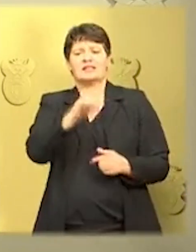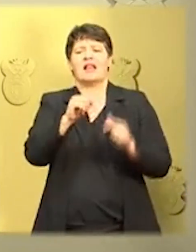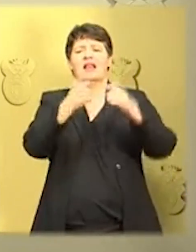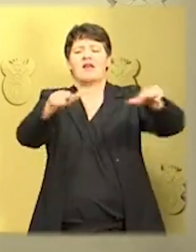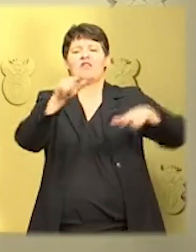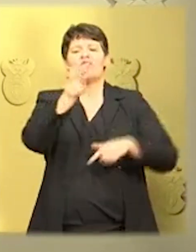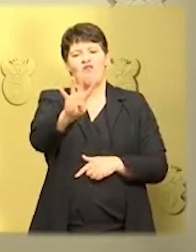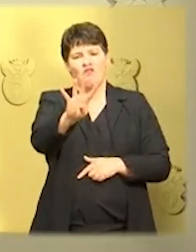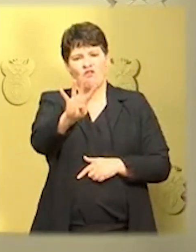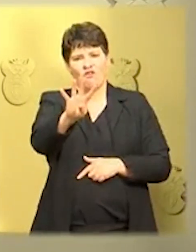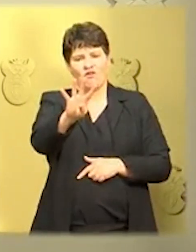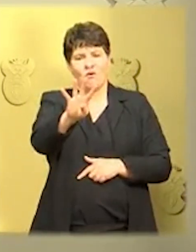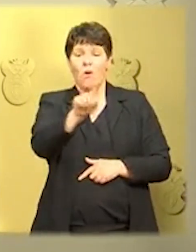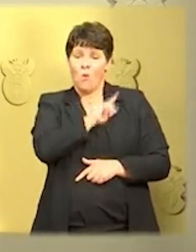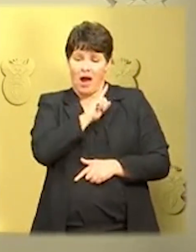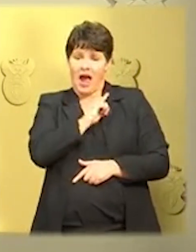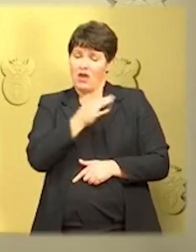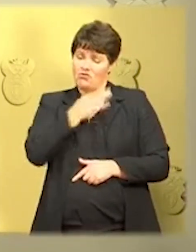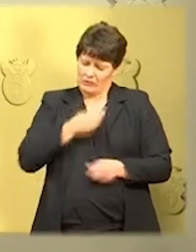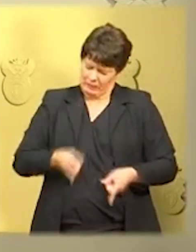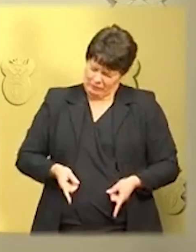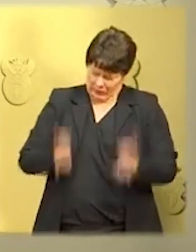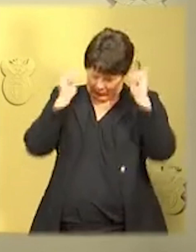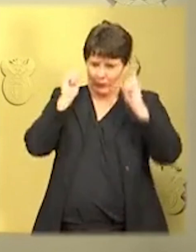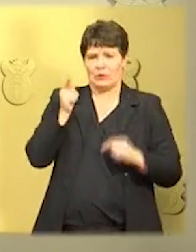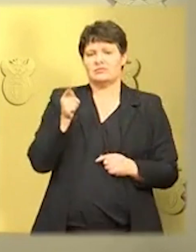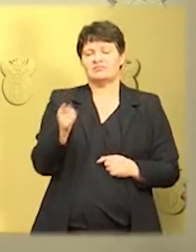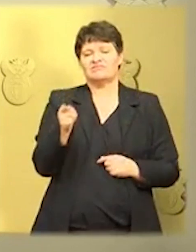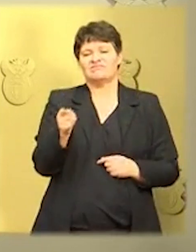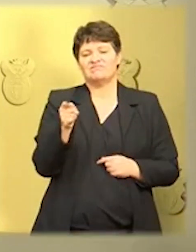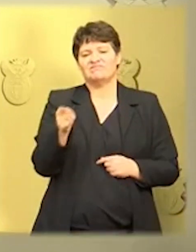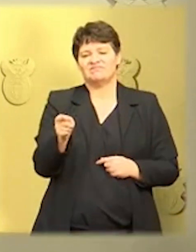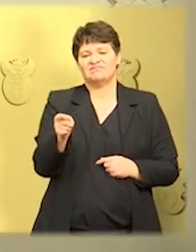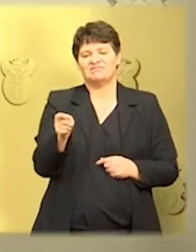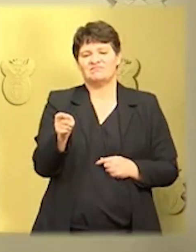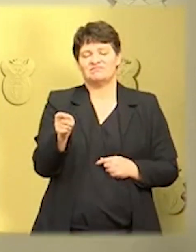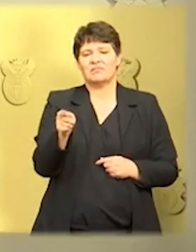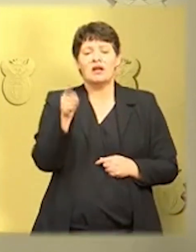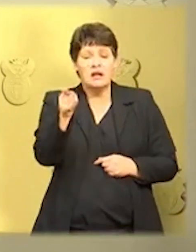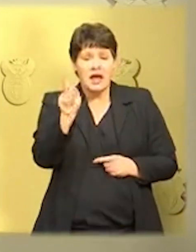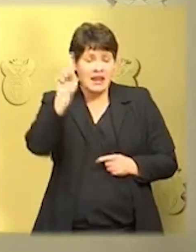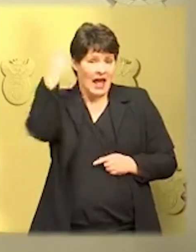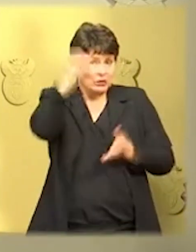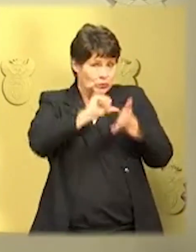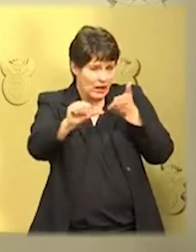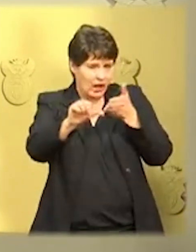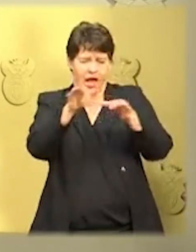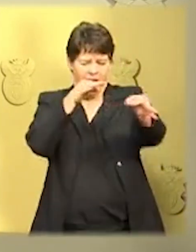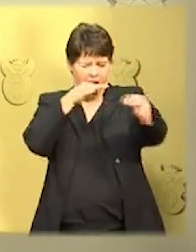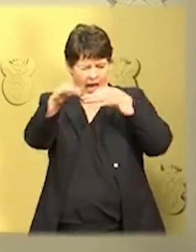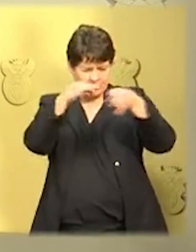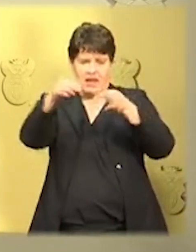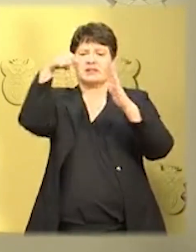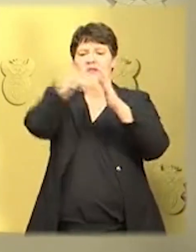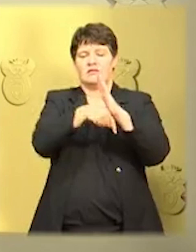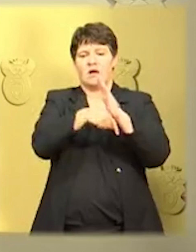of infection remains high. These will be spelled out next week following a